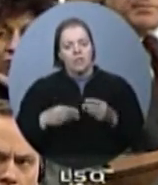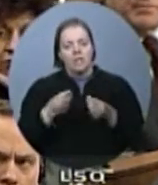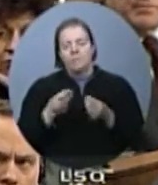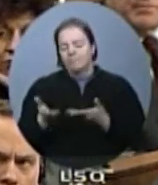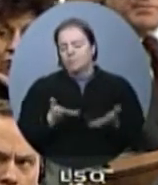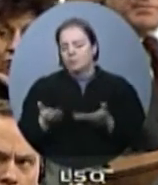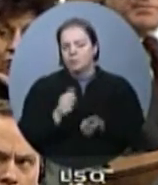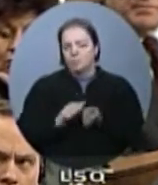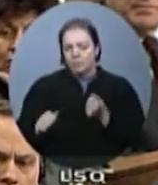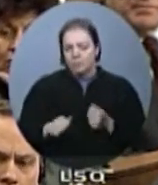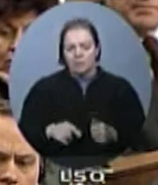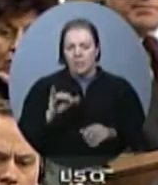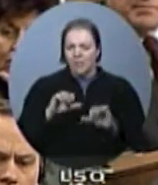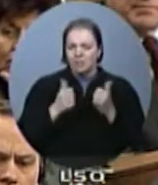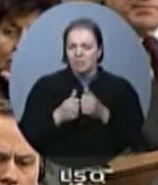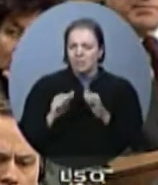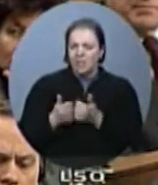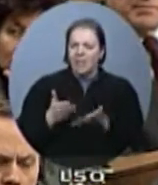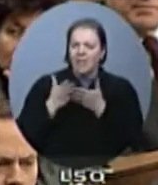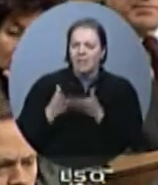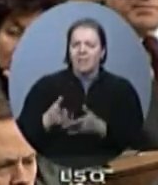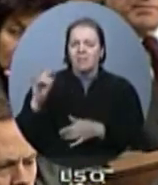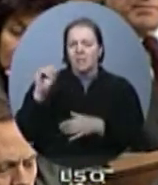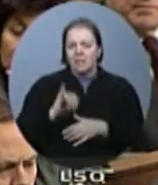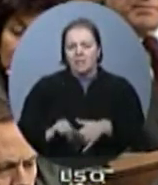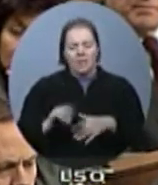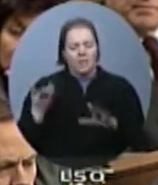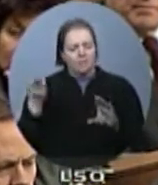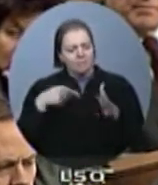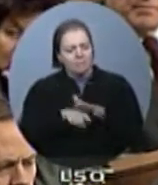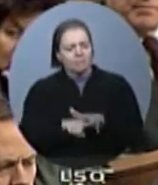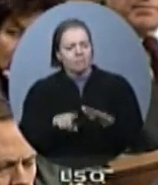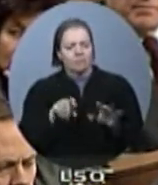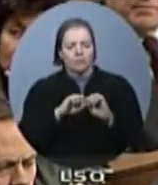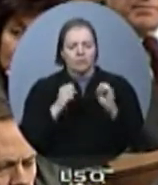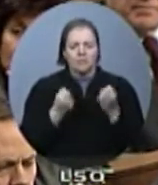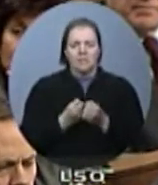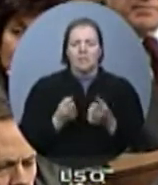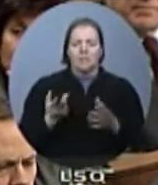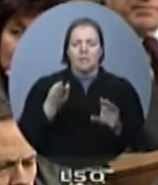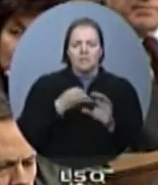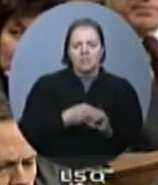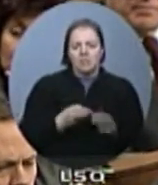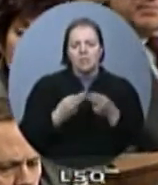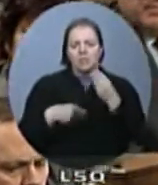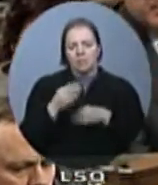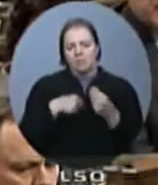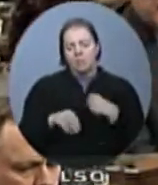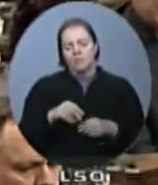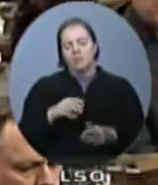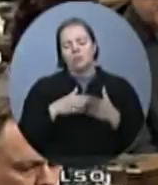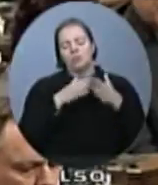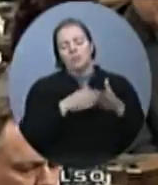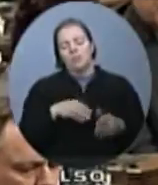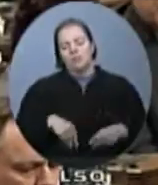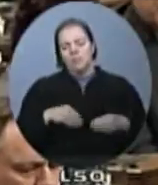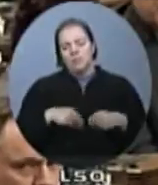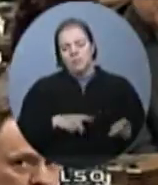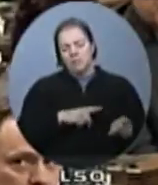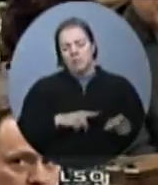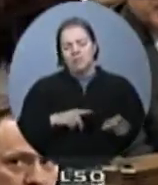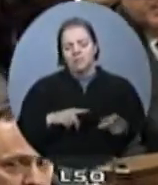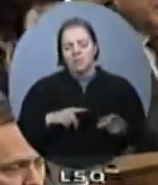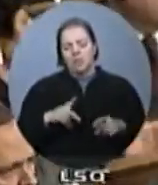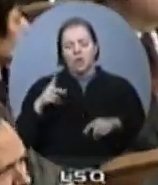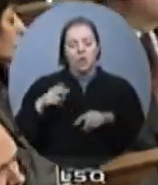Canadians integrate into society and contribute to our economy. Will the Minister reverse these harmful cuts before it's